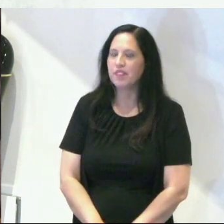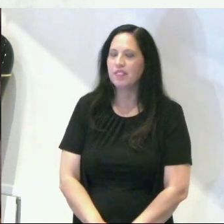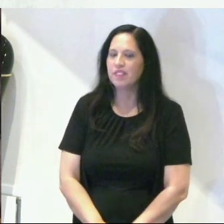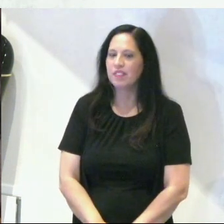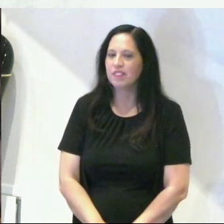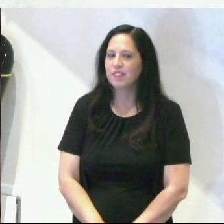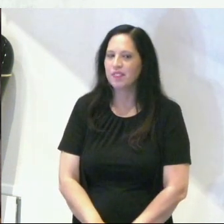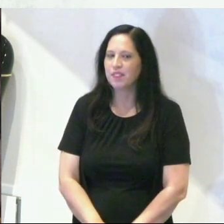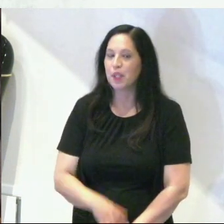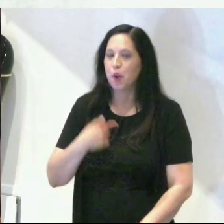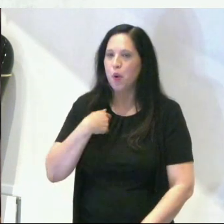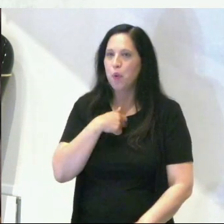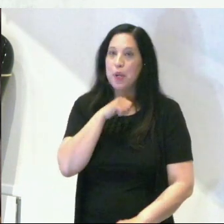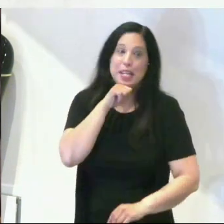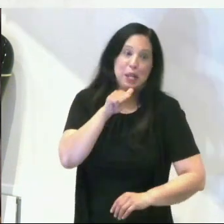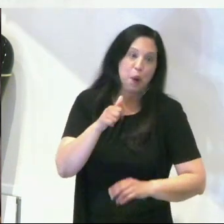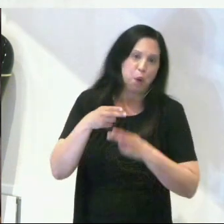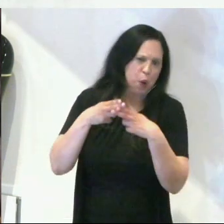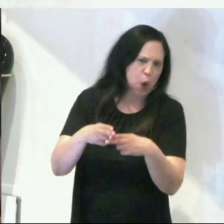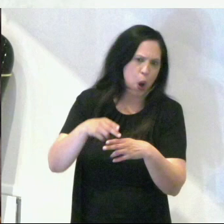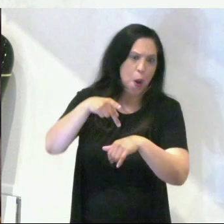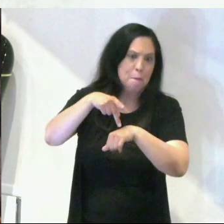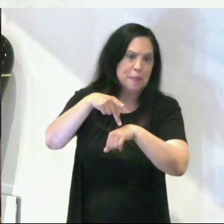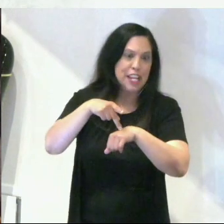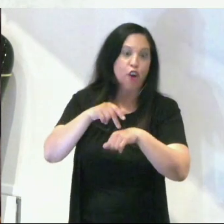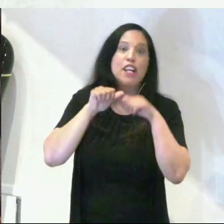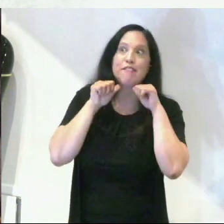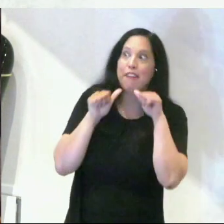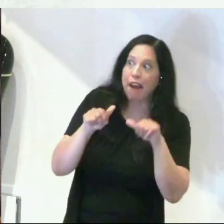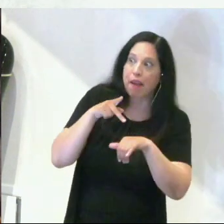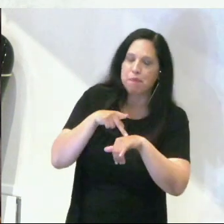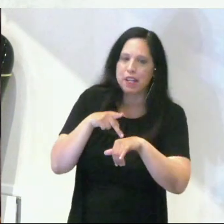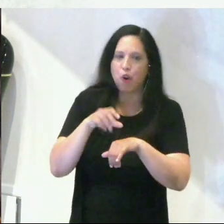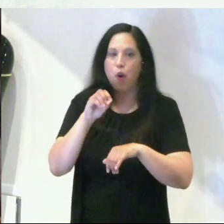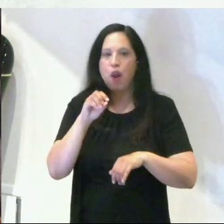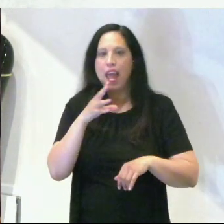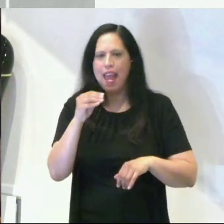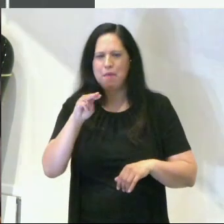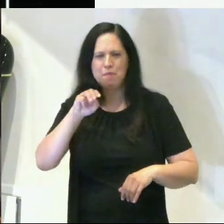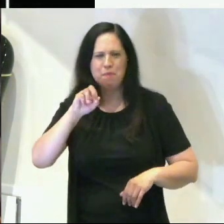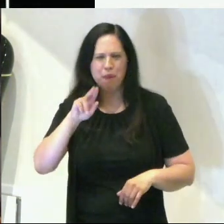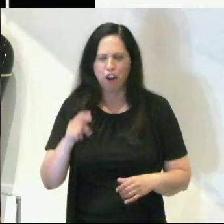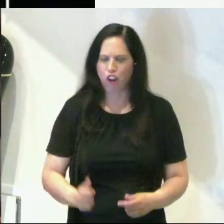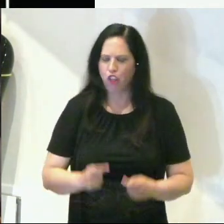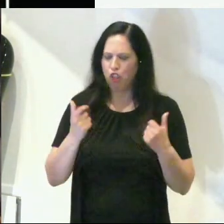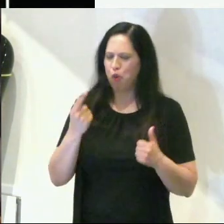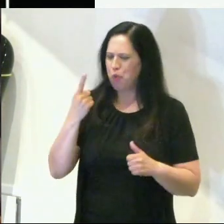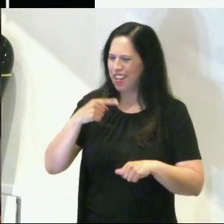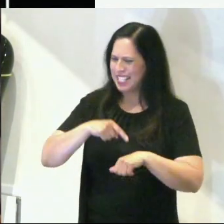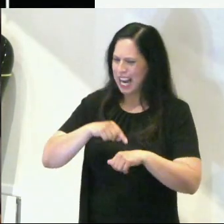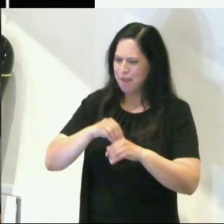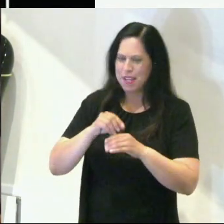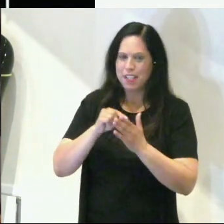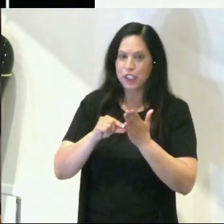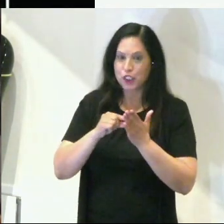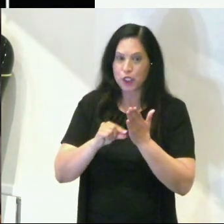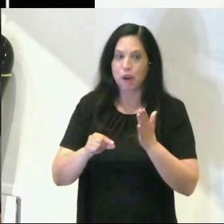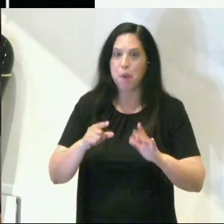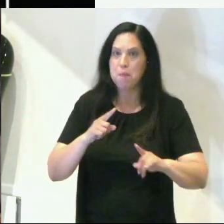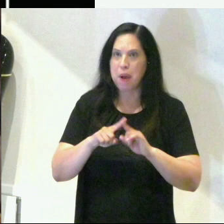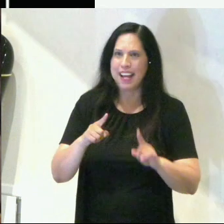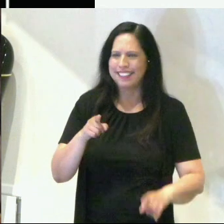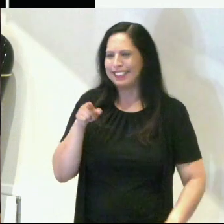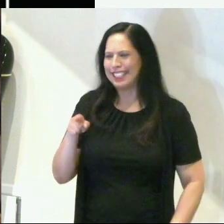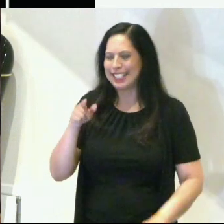a statement. We don't call Peter denying Peter. Or, you Mark, if you don't know, took his clothes off at one point in the Scriptures. And finally, you doubt for one little